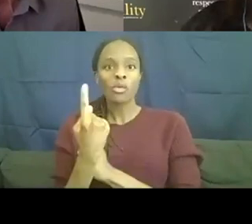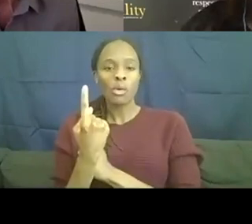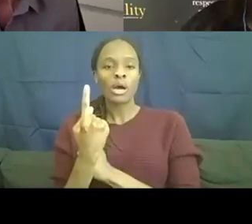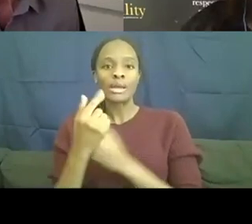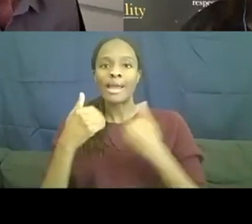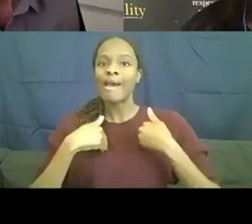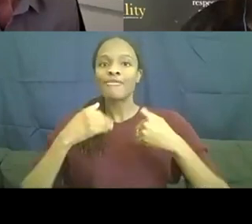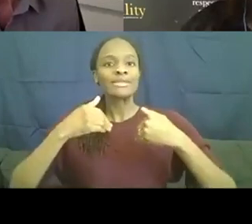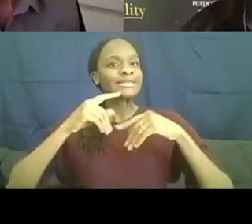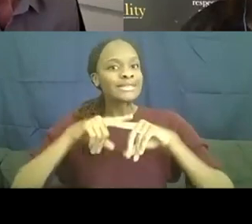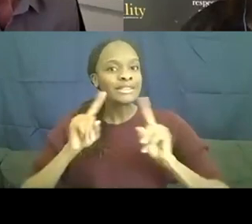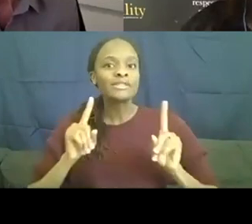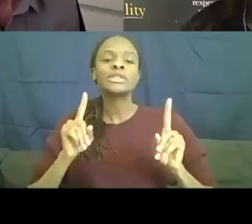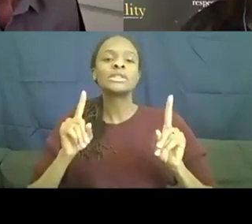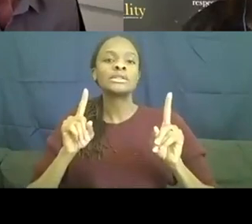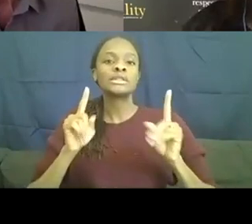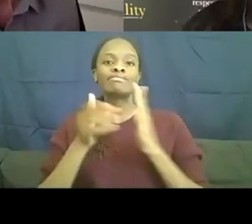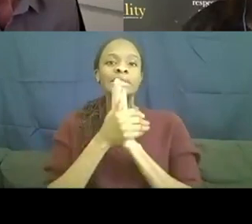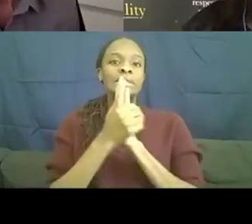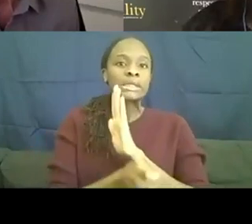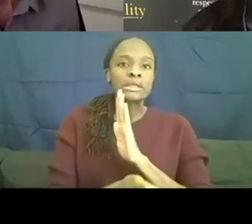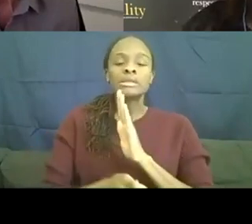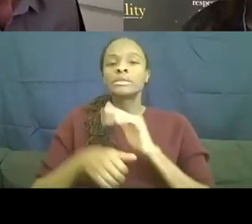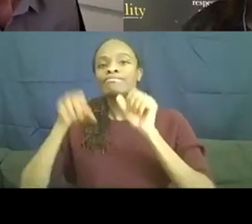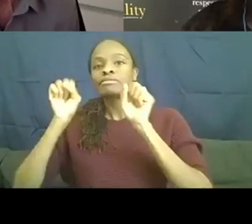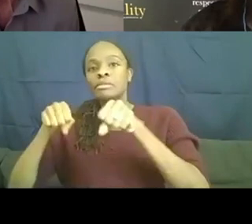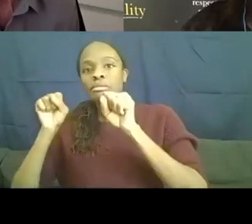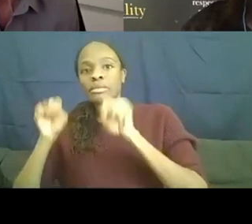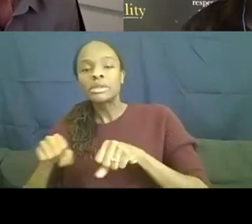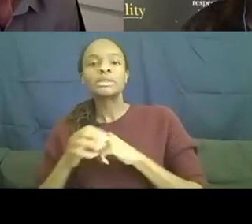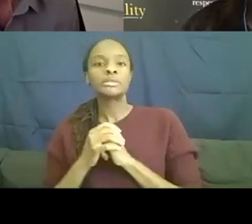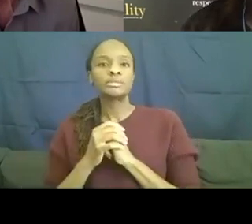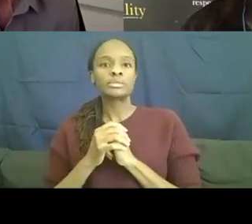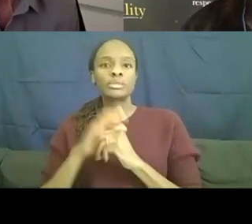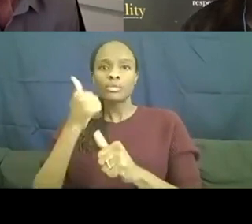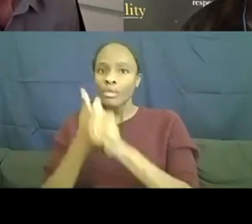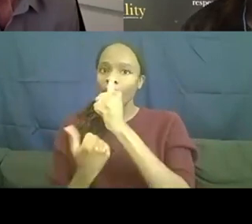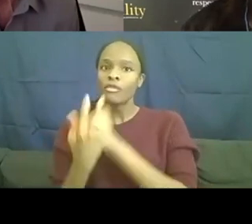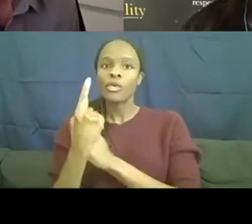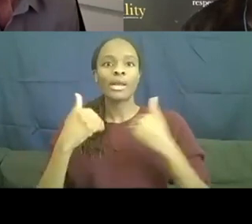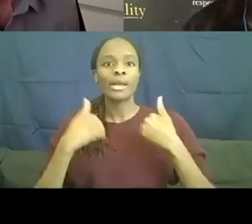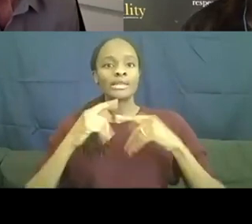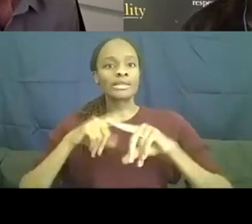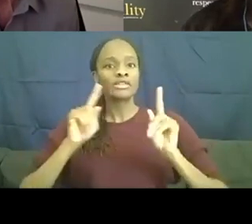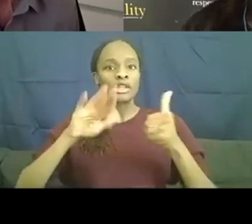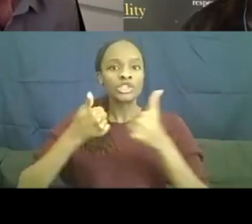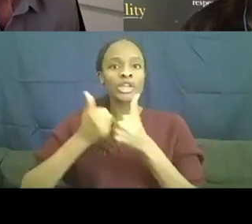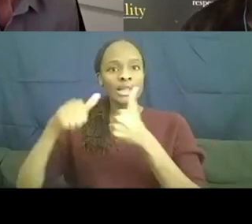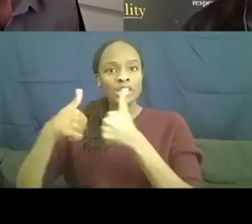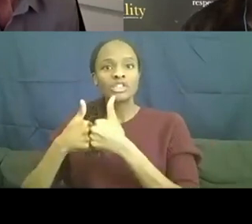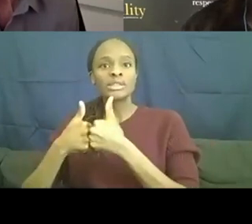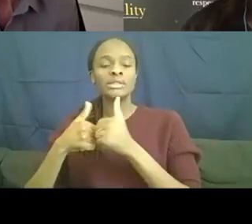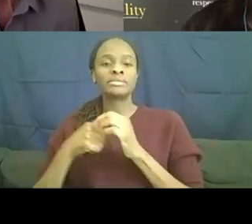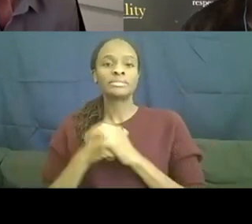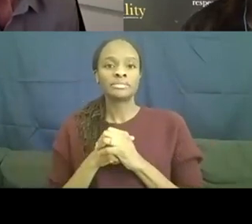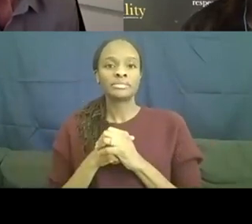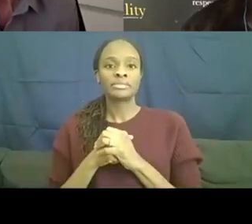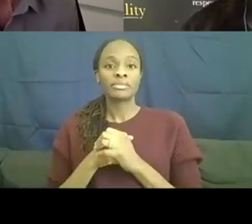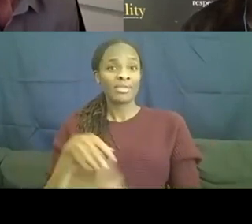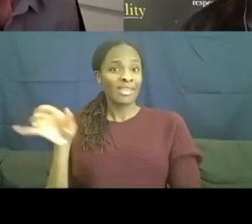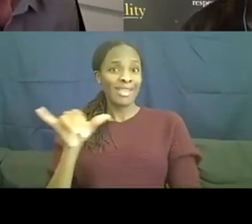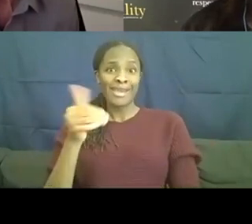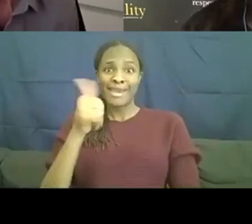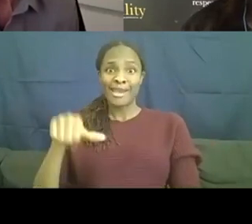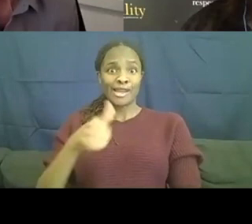skills, everyone has different abilities, everyone has different challenges. And just like anybody